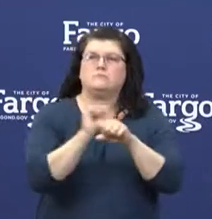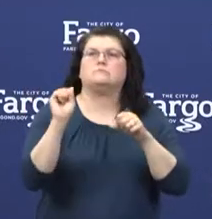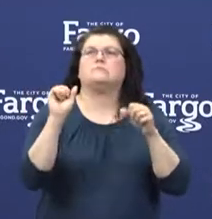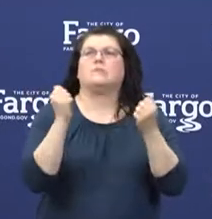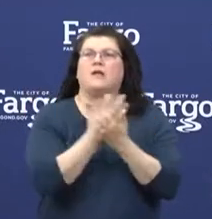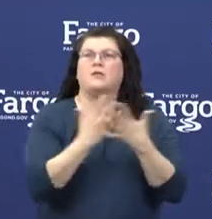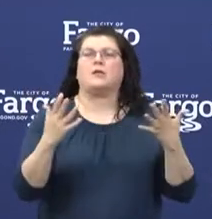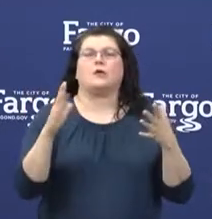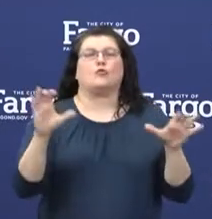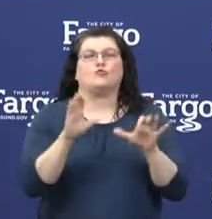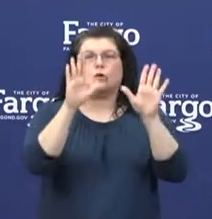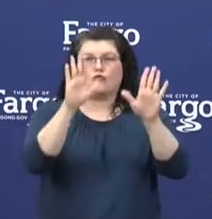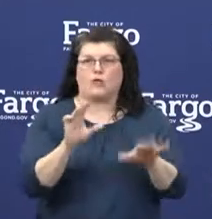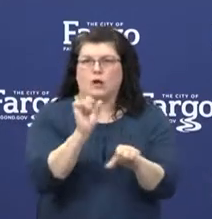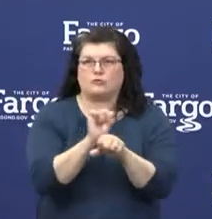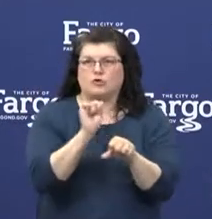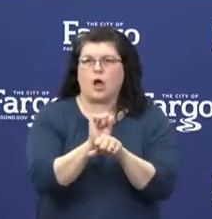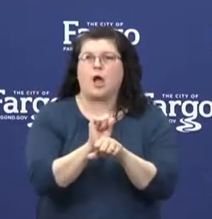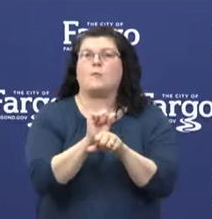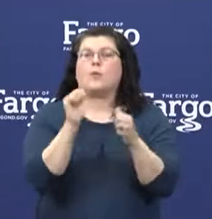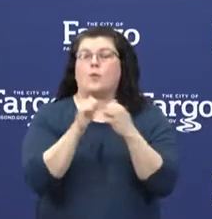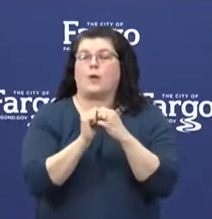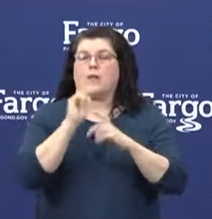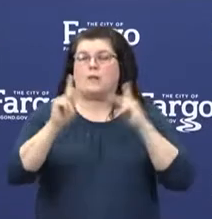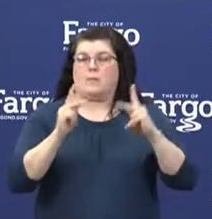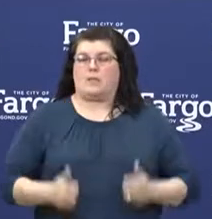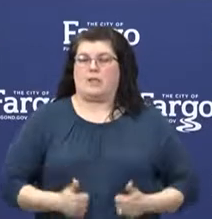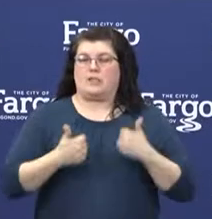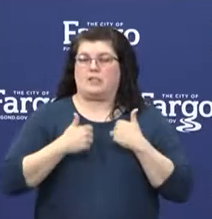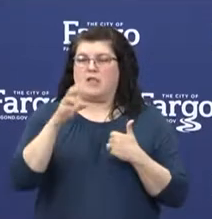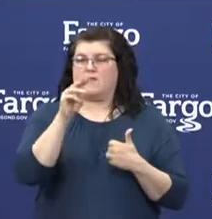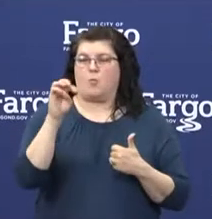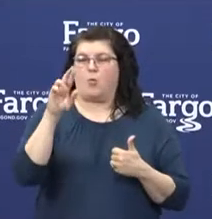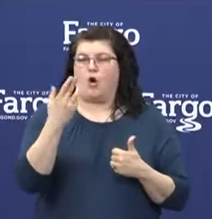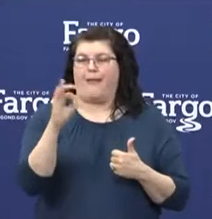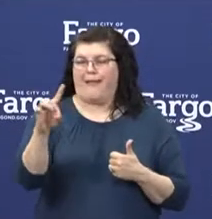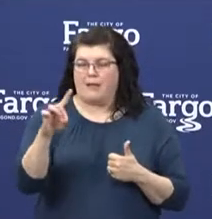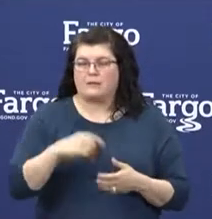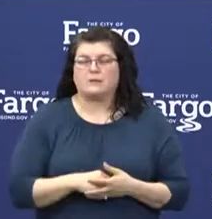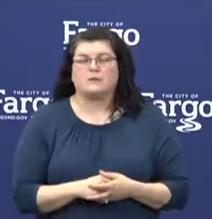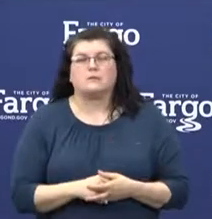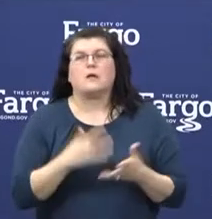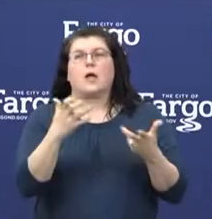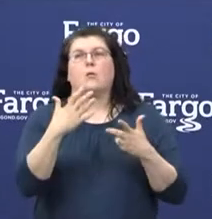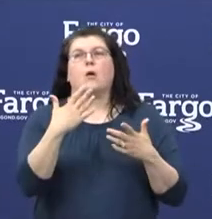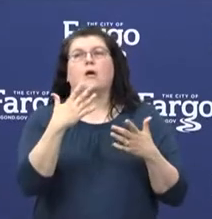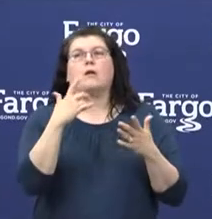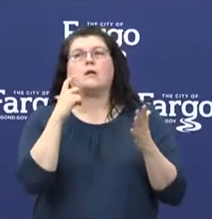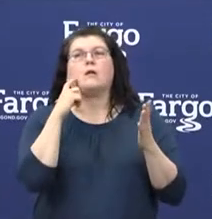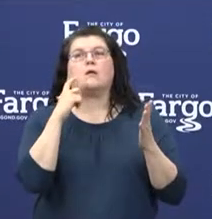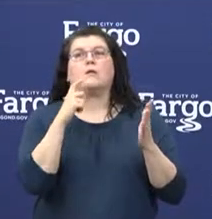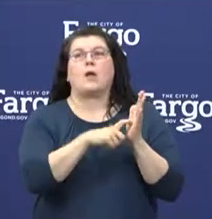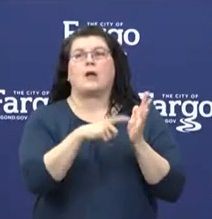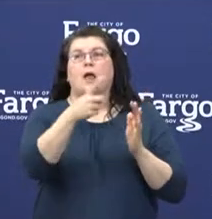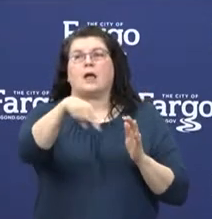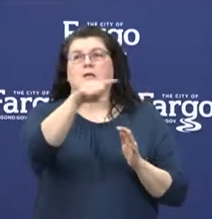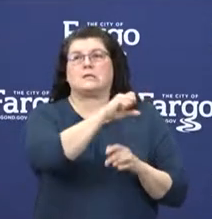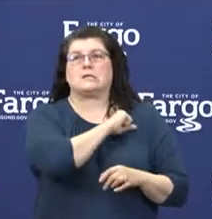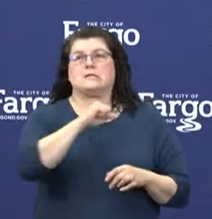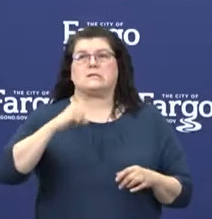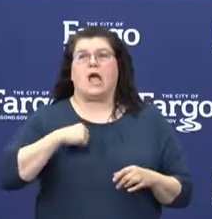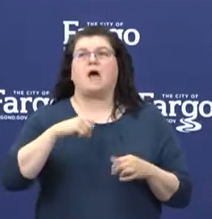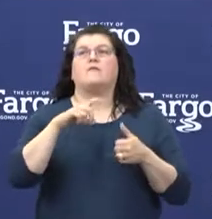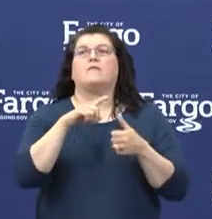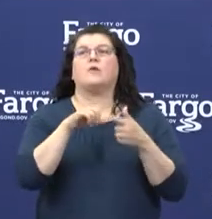a great job serving our residents. So I just want to recognize City Manager Christina Volkers and her staff for